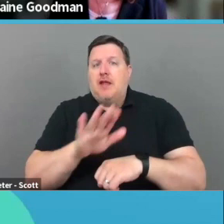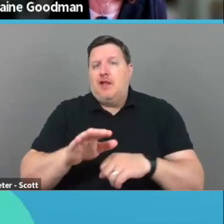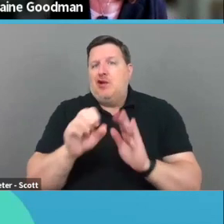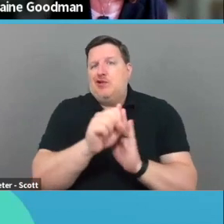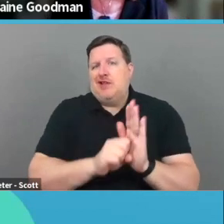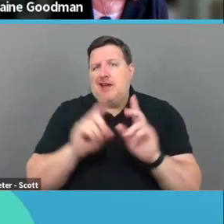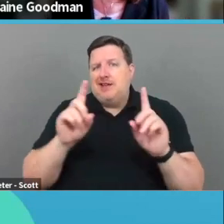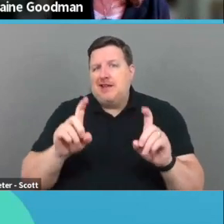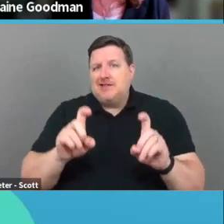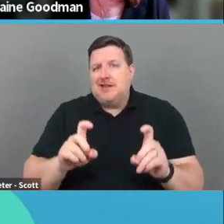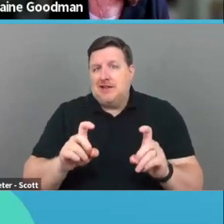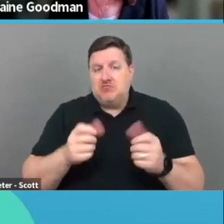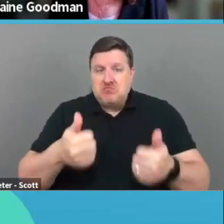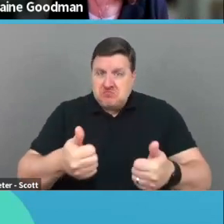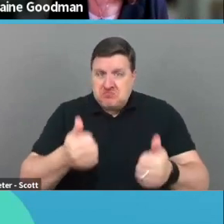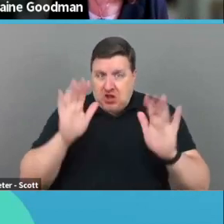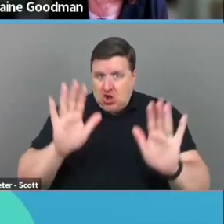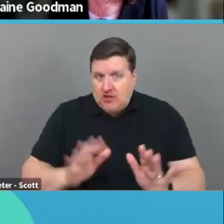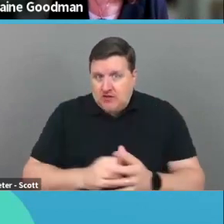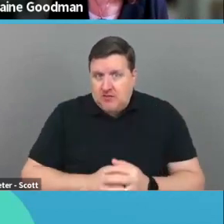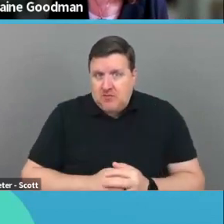That, that's awesome. Um,